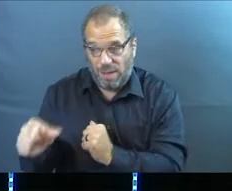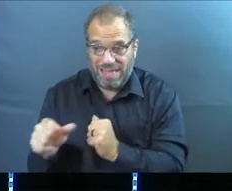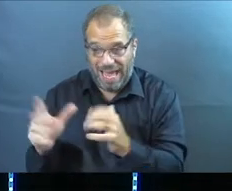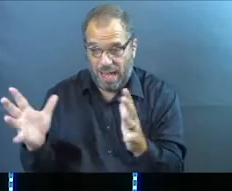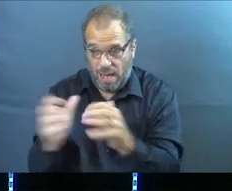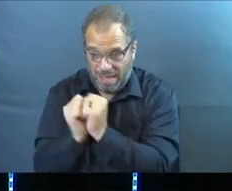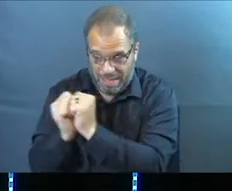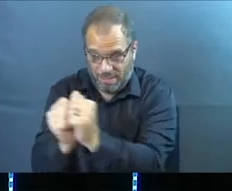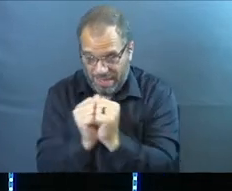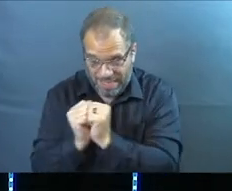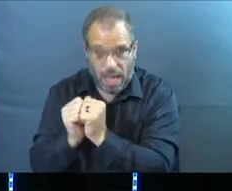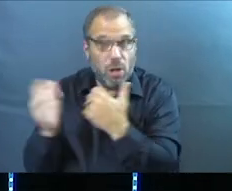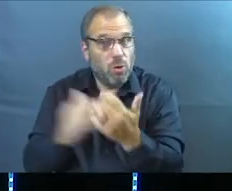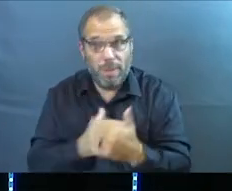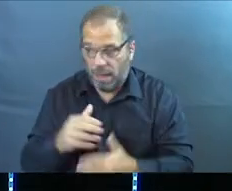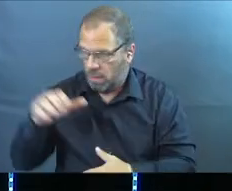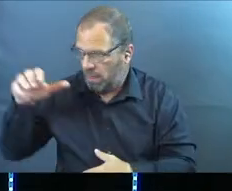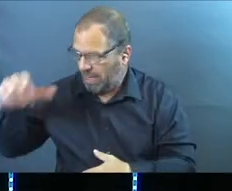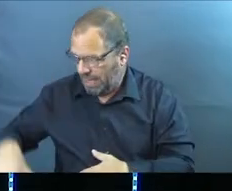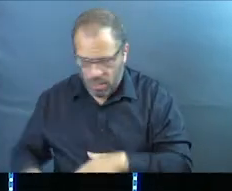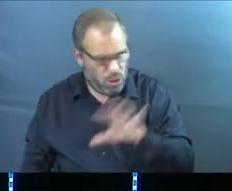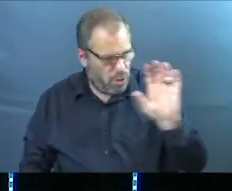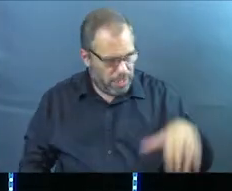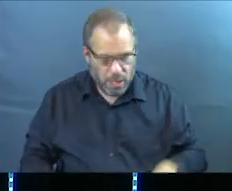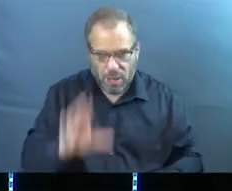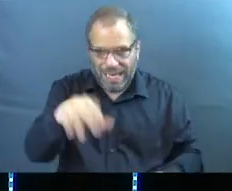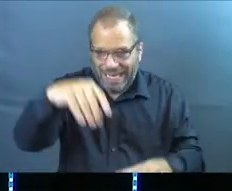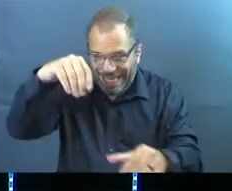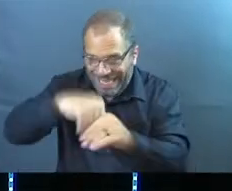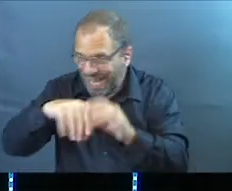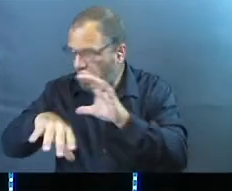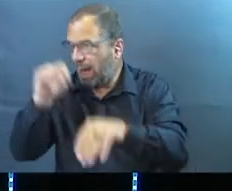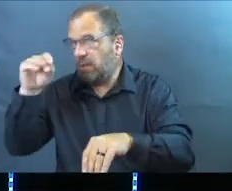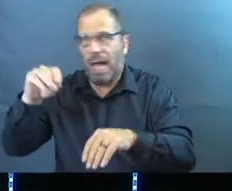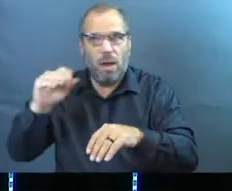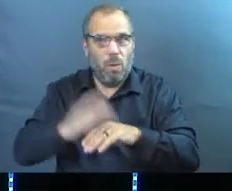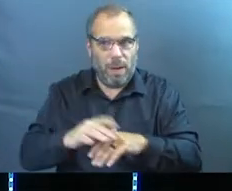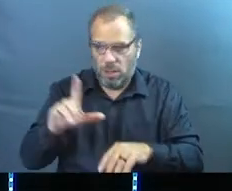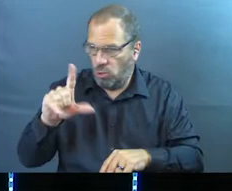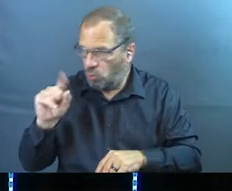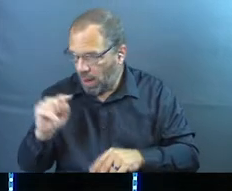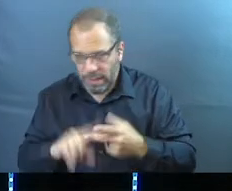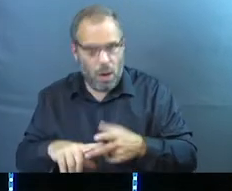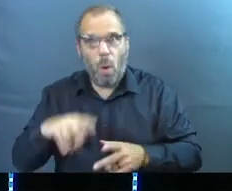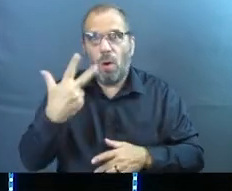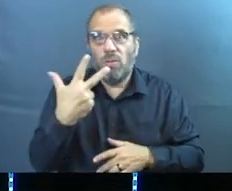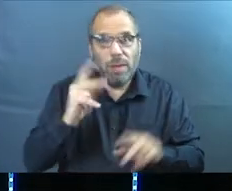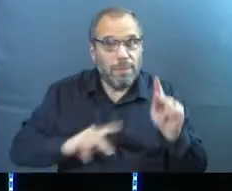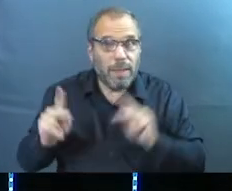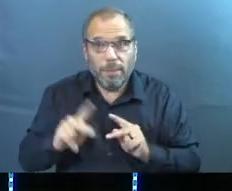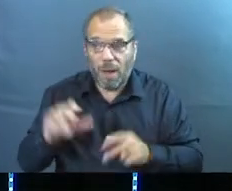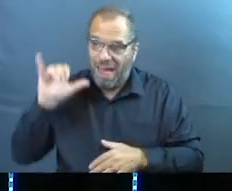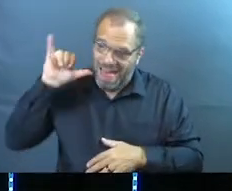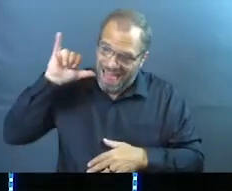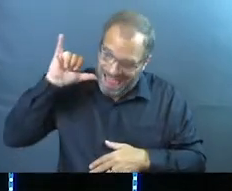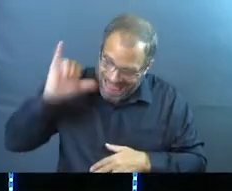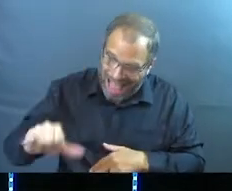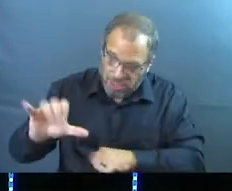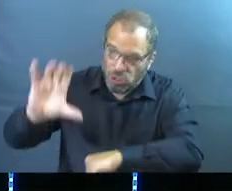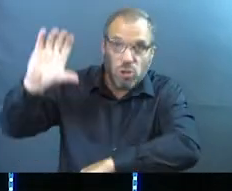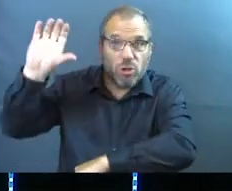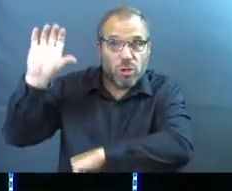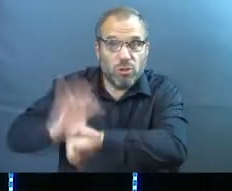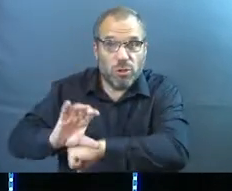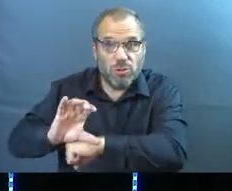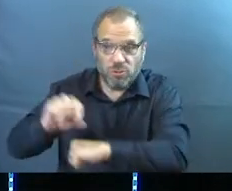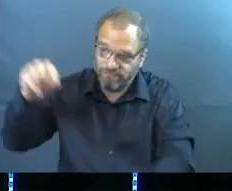family of God comes together, no matter where they are, inside or outside, whether it's 20 people or three people, that's the church.